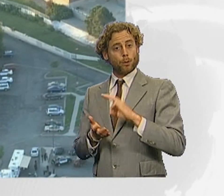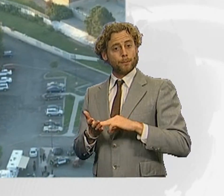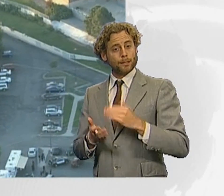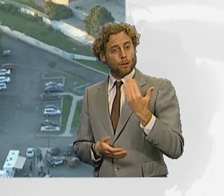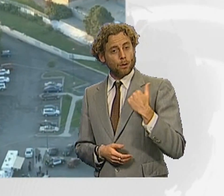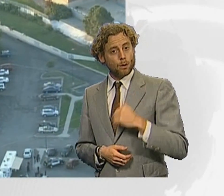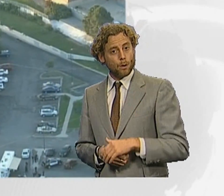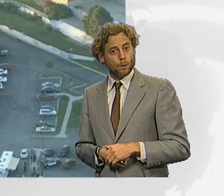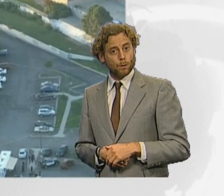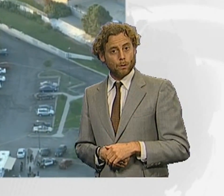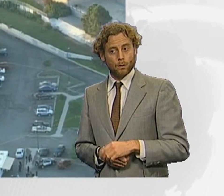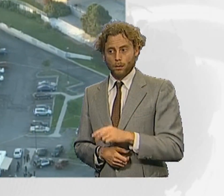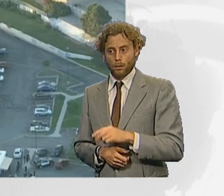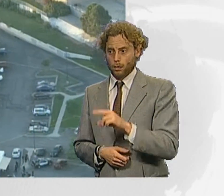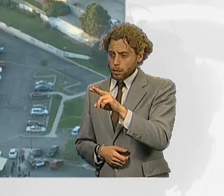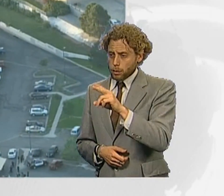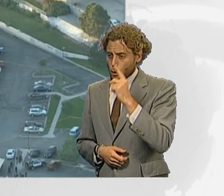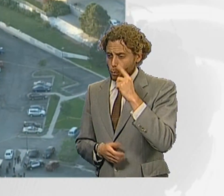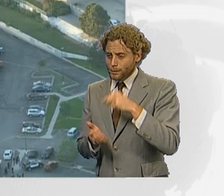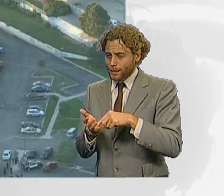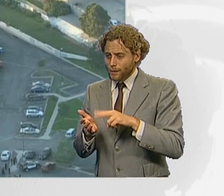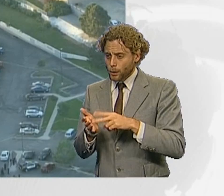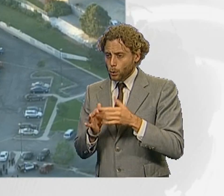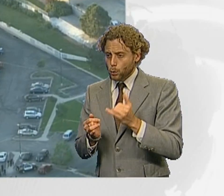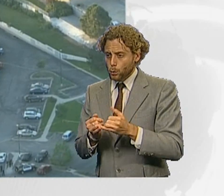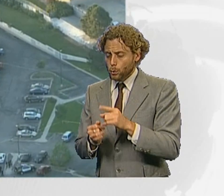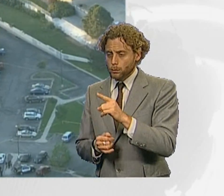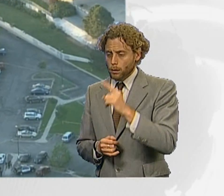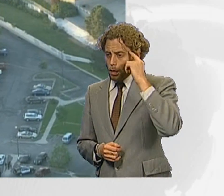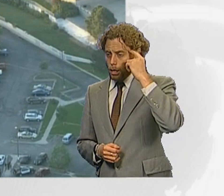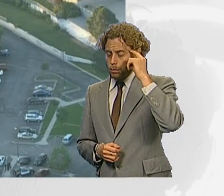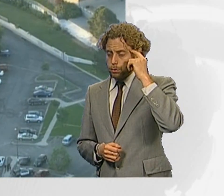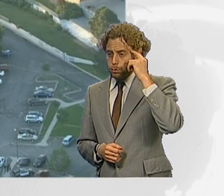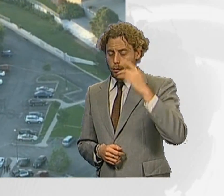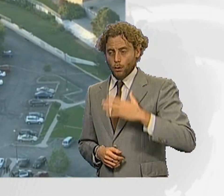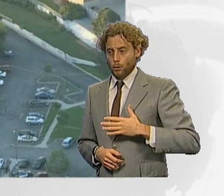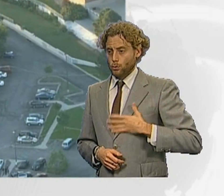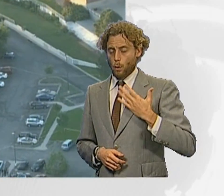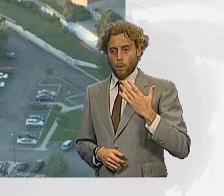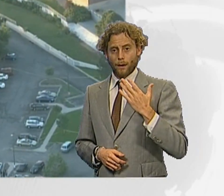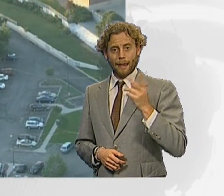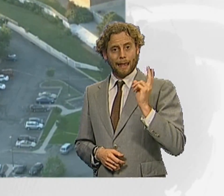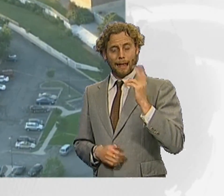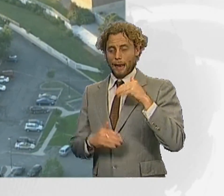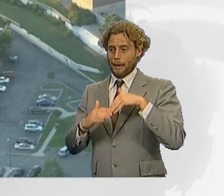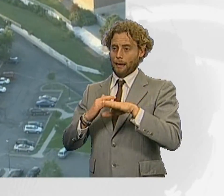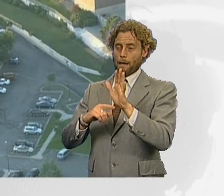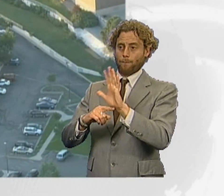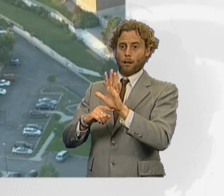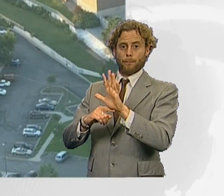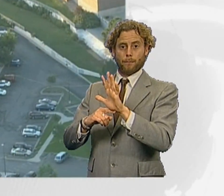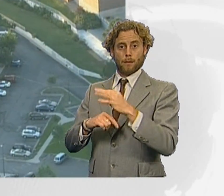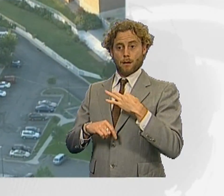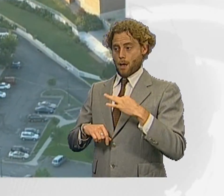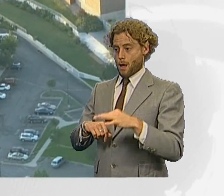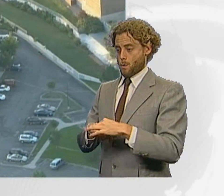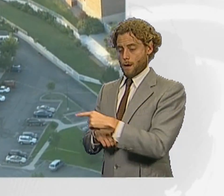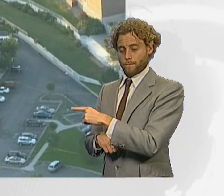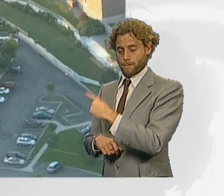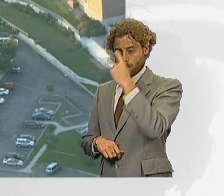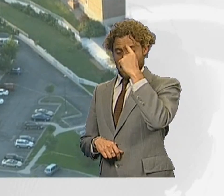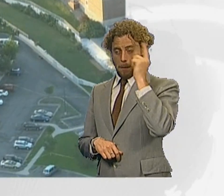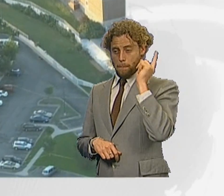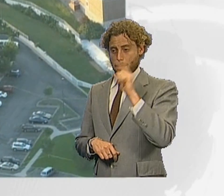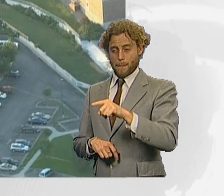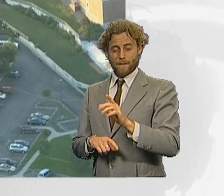They've been watching the news report, and they're not going back to the movie. They don't want to go back to the movie. My wife did not want to go back to the